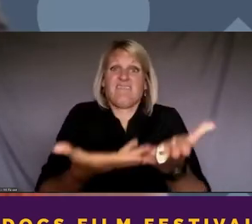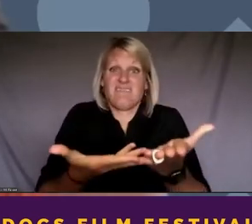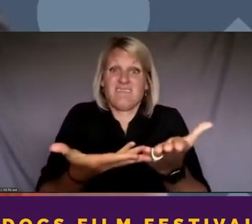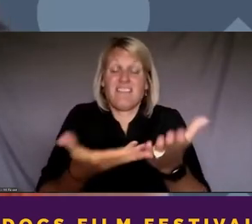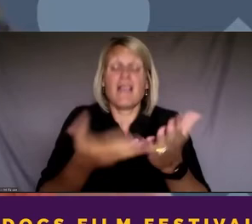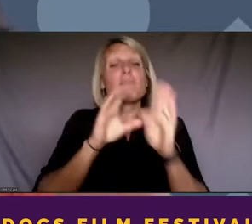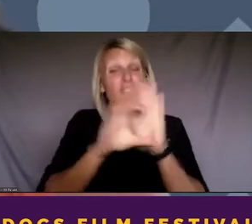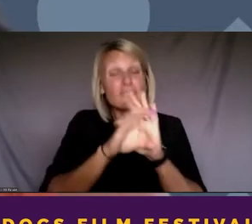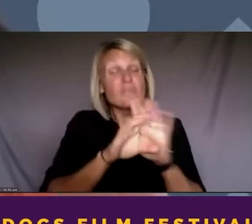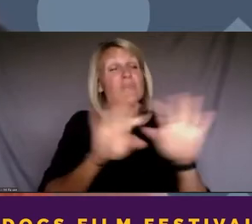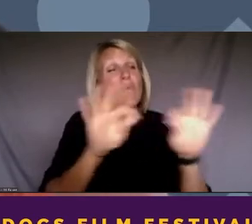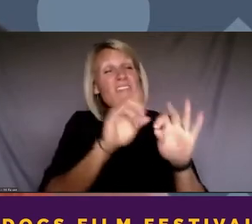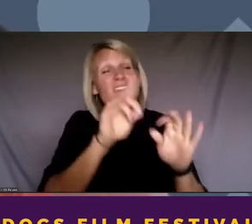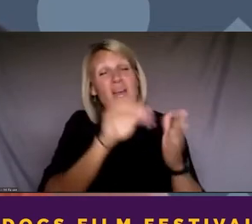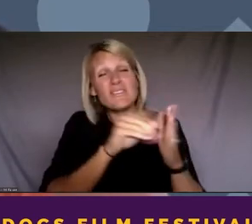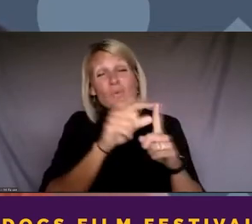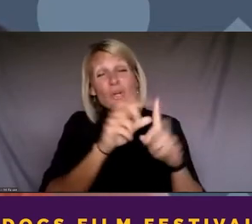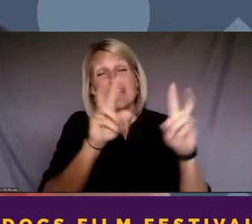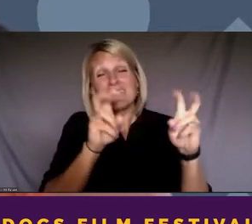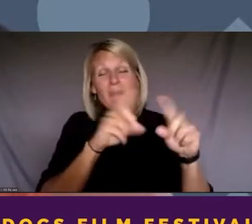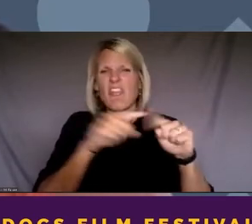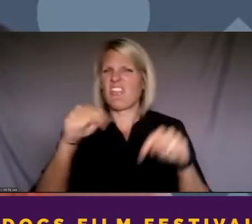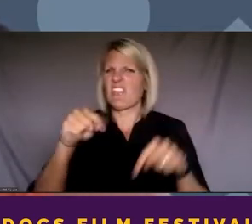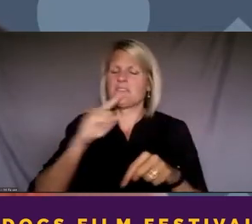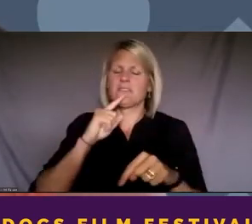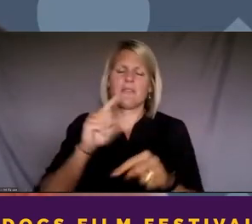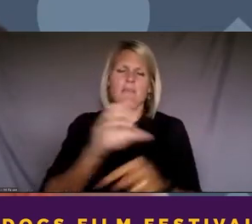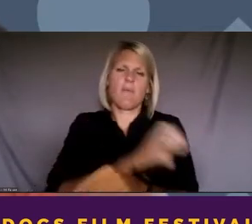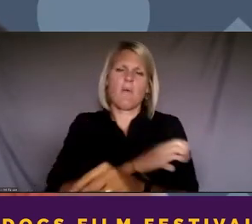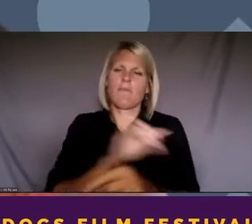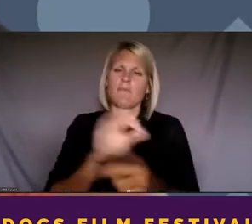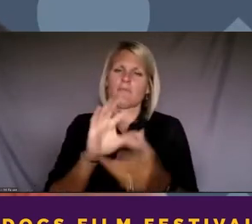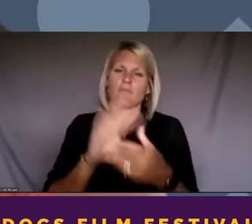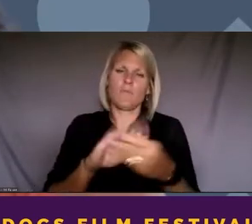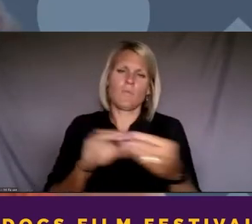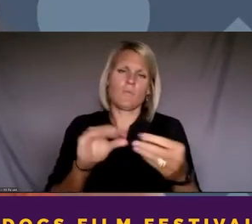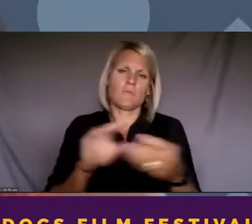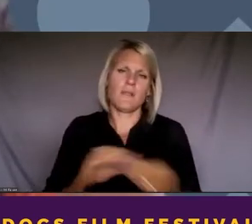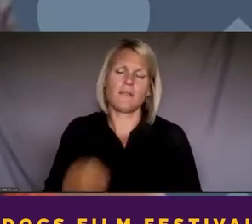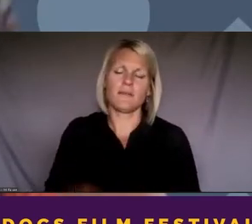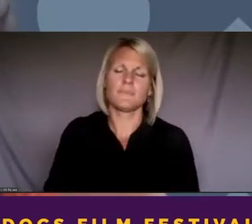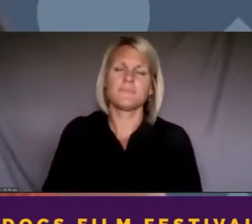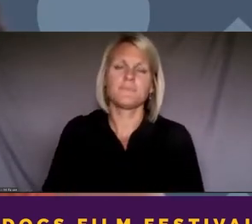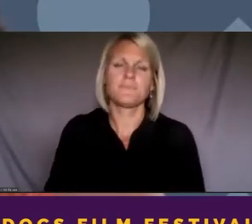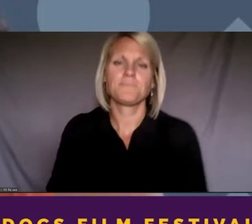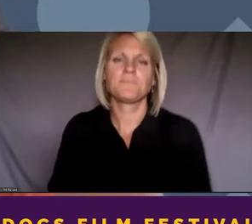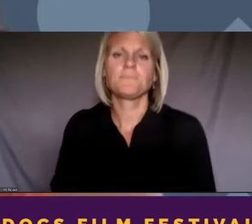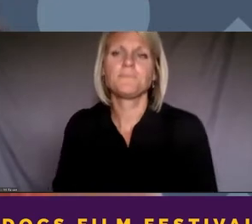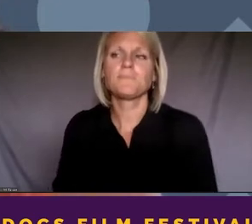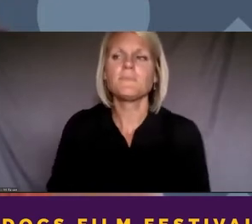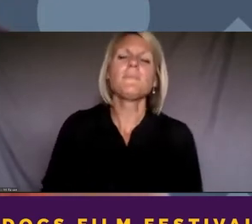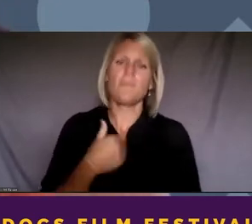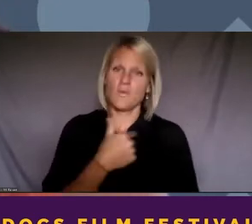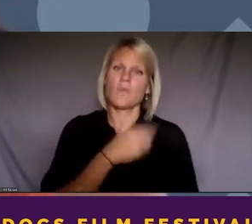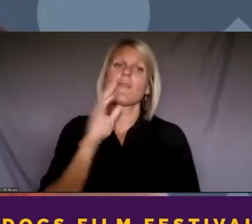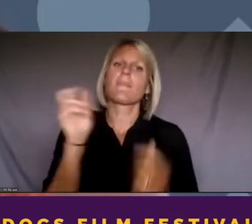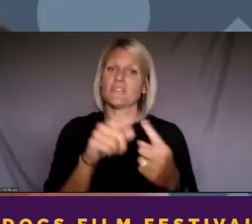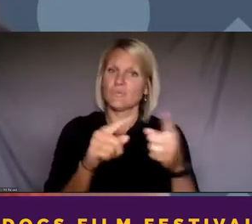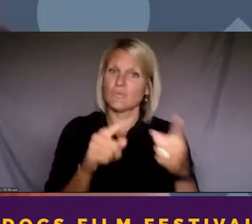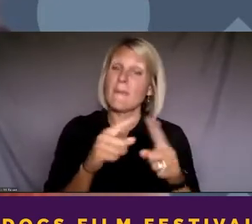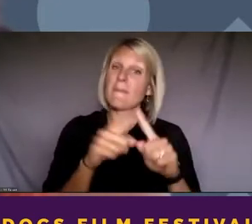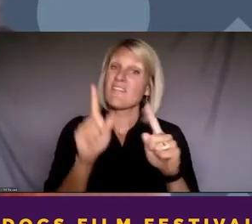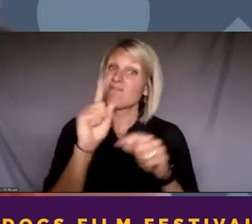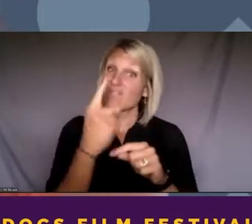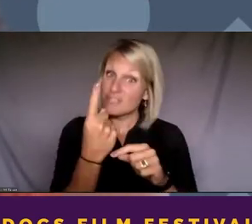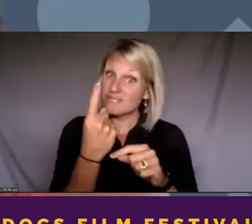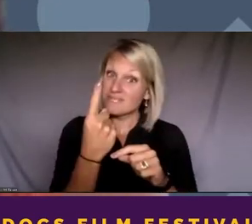words, but really, this is the power storytelling. We're going to come right back to you, Latanya, but before we do, I want to share a clip from episode